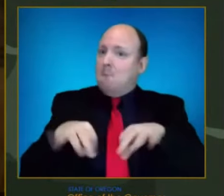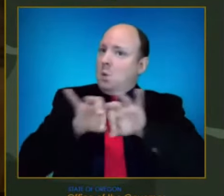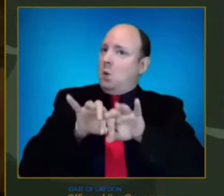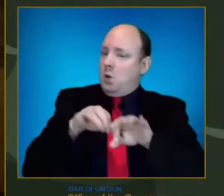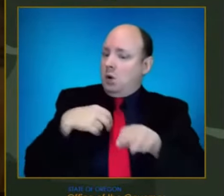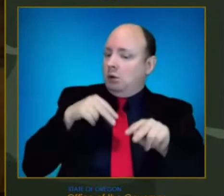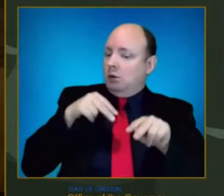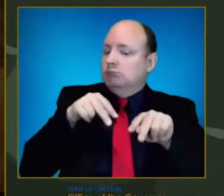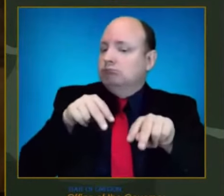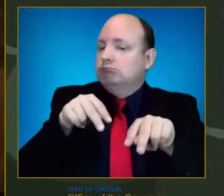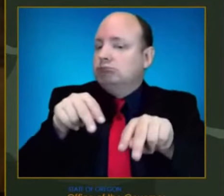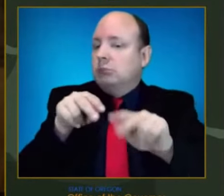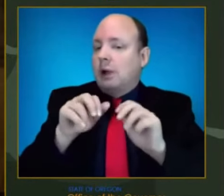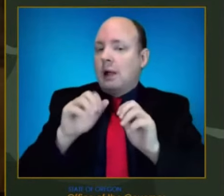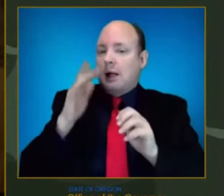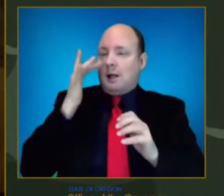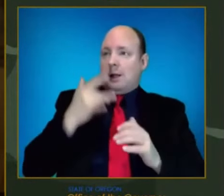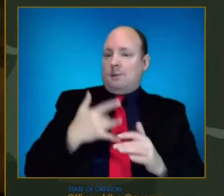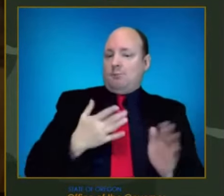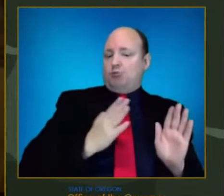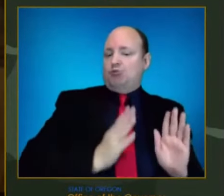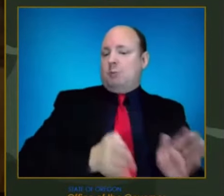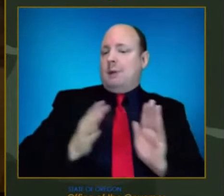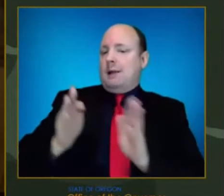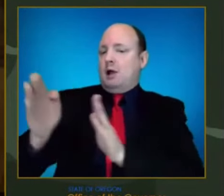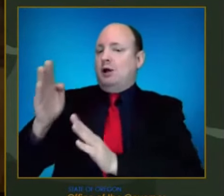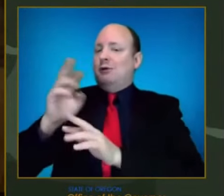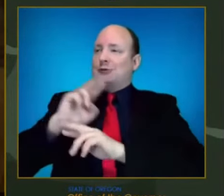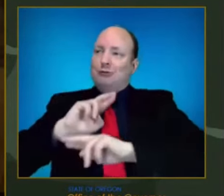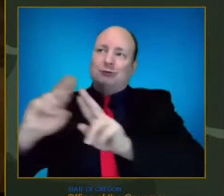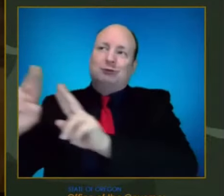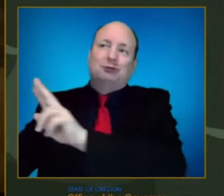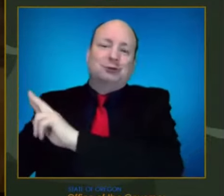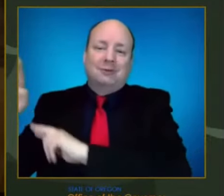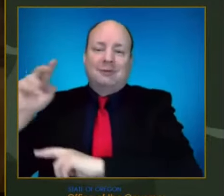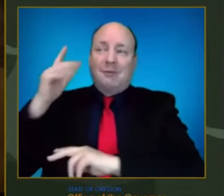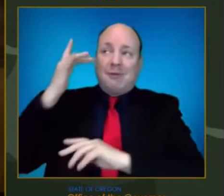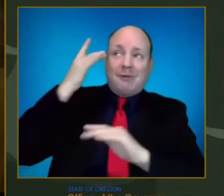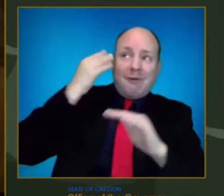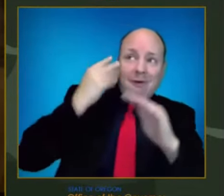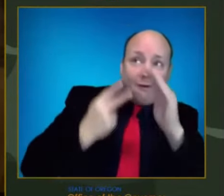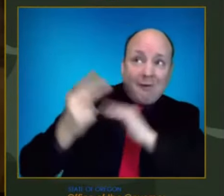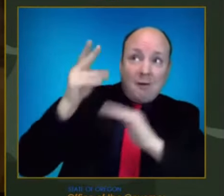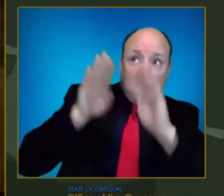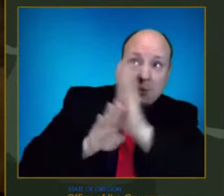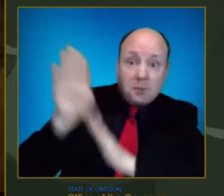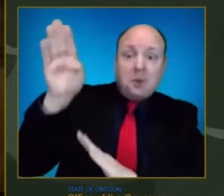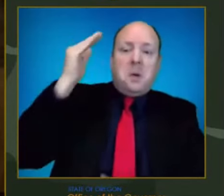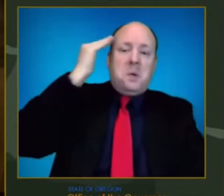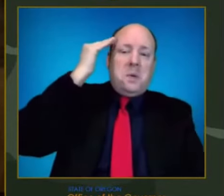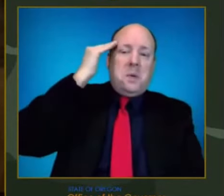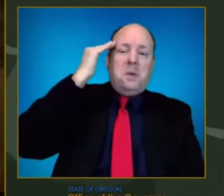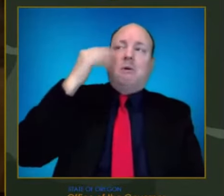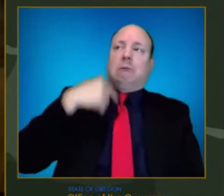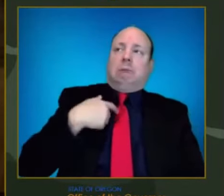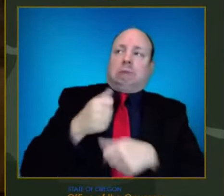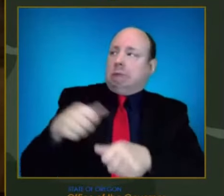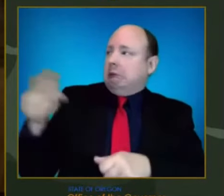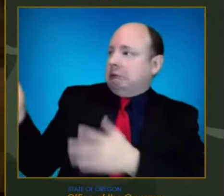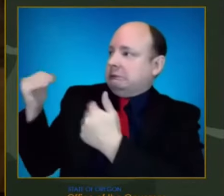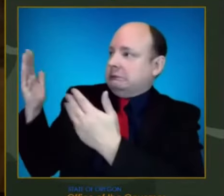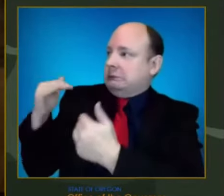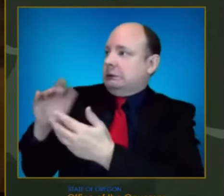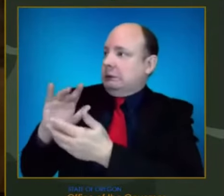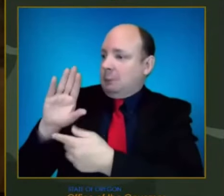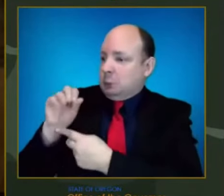of time beforehand. And and this is why the action is so important. I wanted to get these out as soon as I could, as soon as I knew